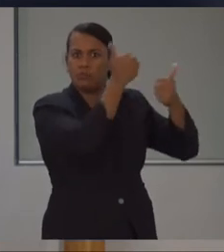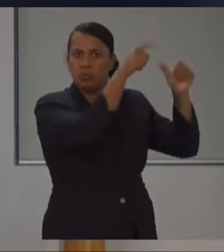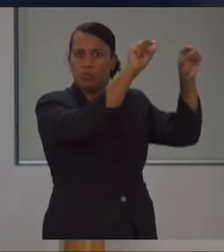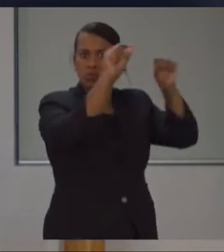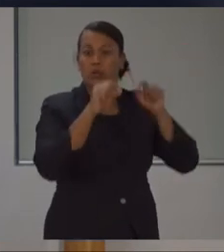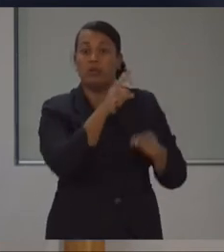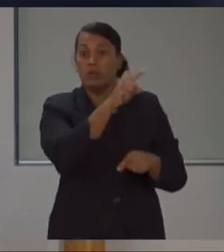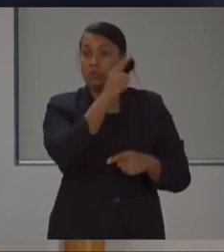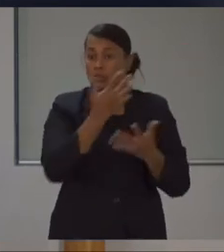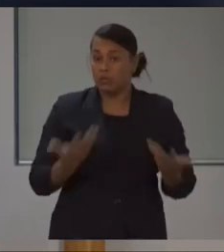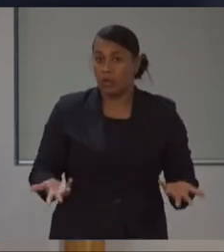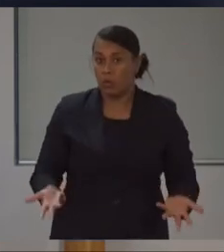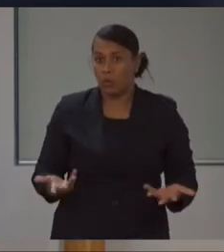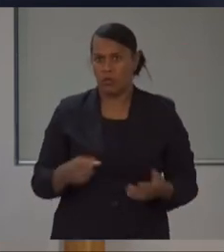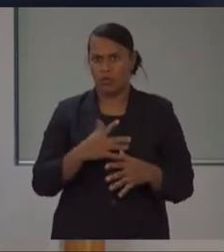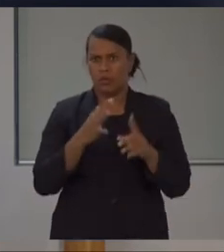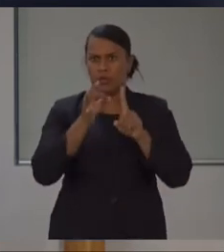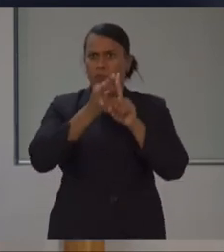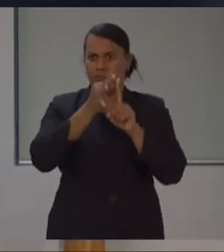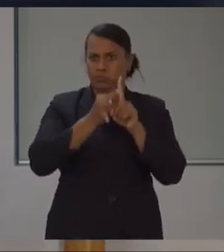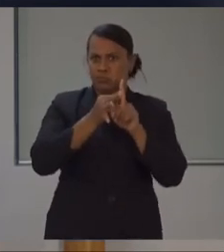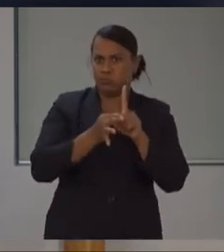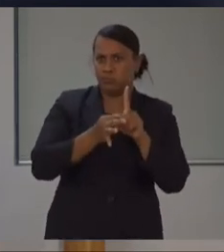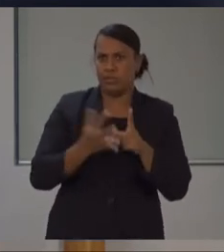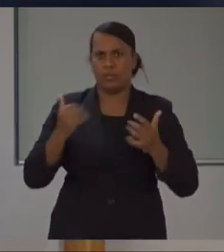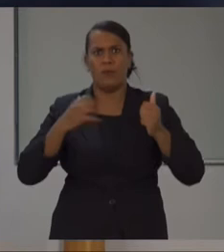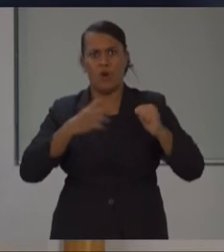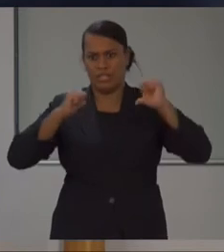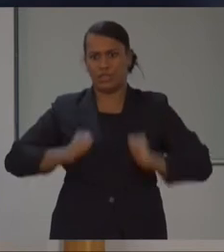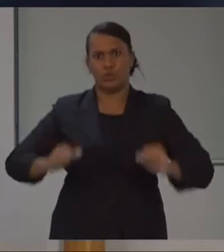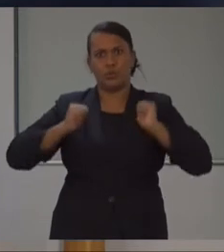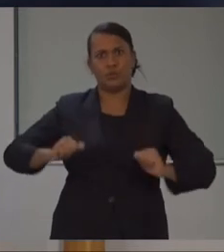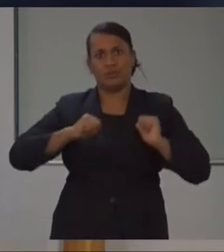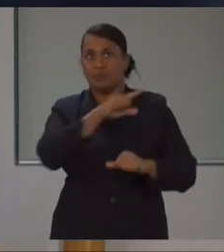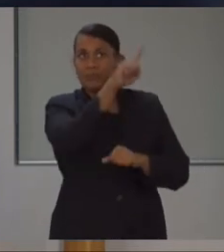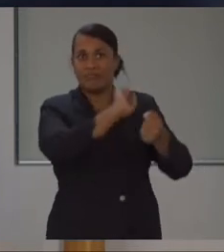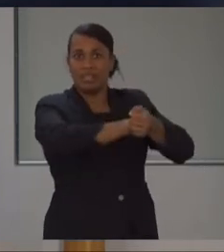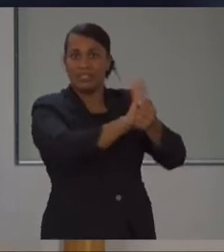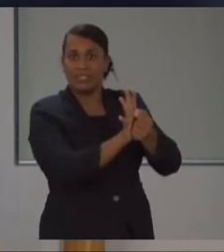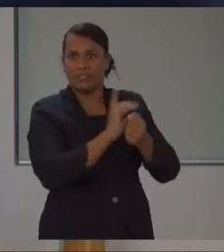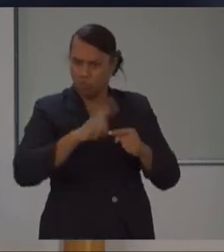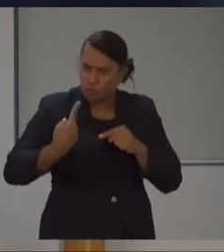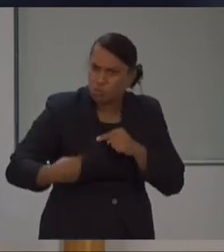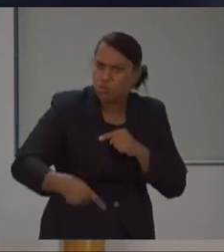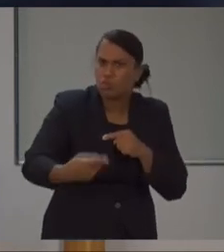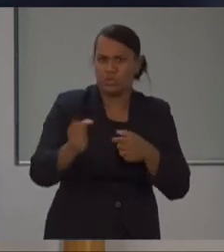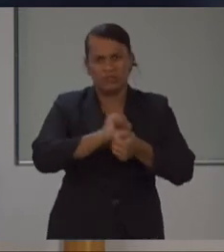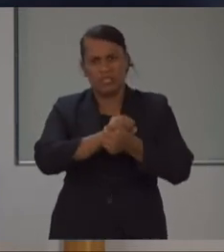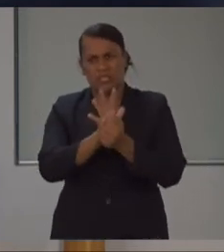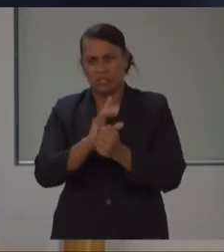curve, especially Australia and New Zealand, despite the challenges of some of the mortality and the mobility